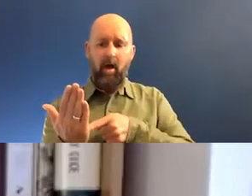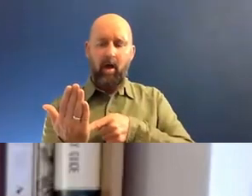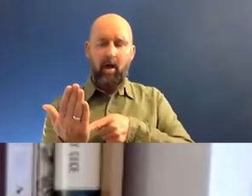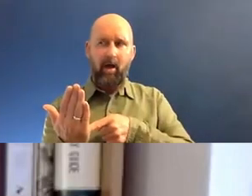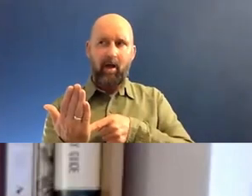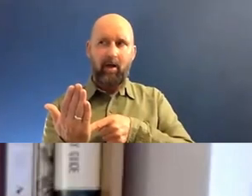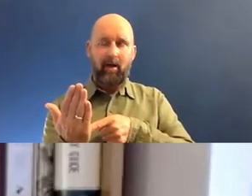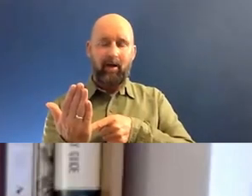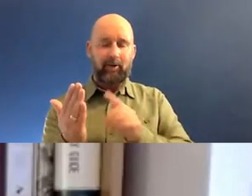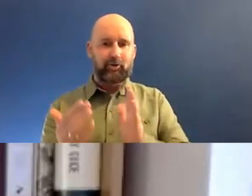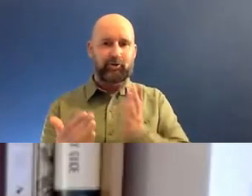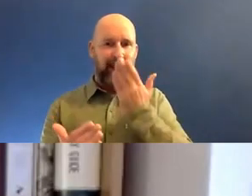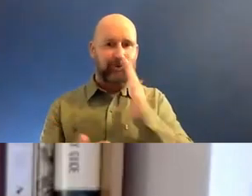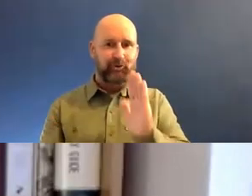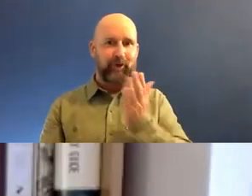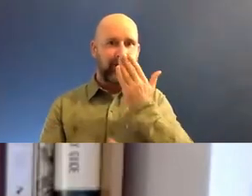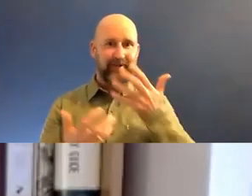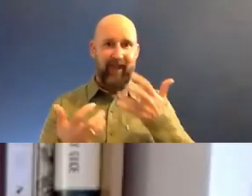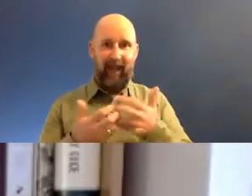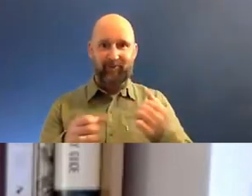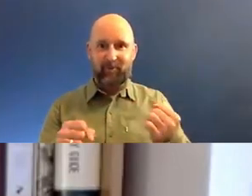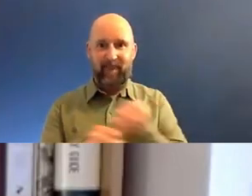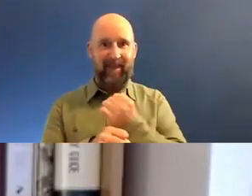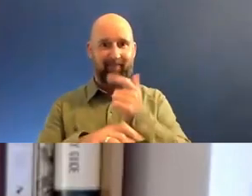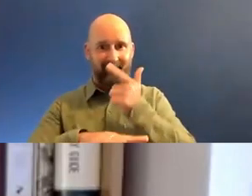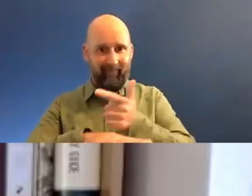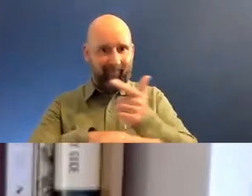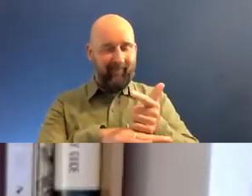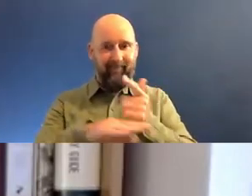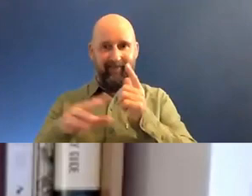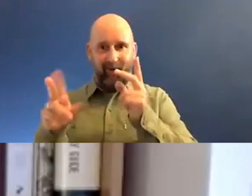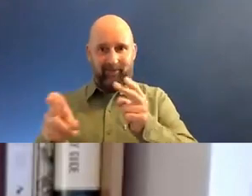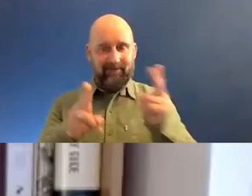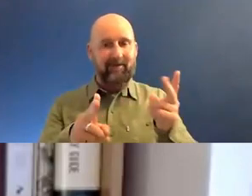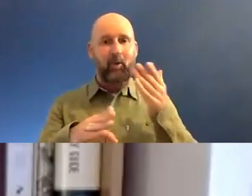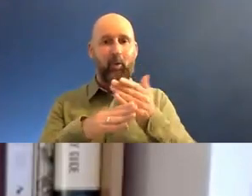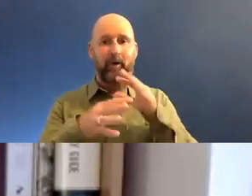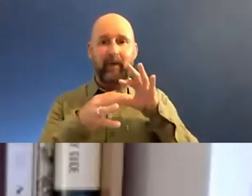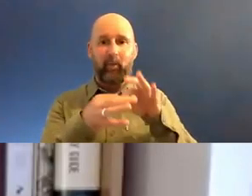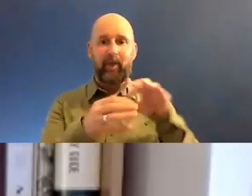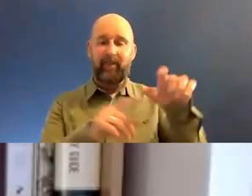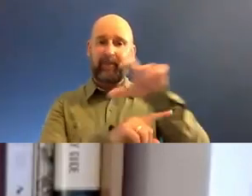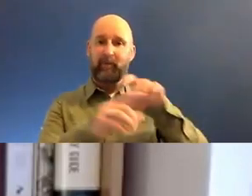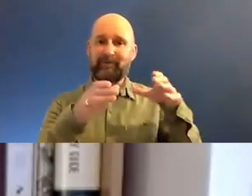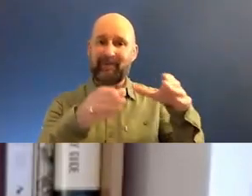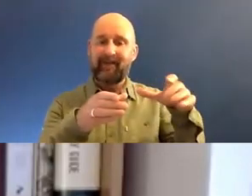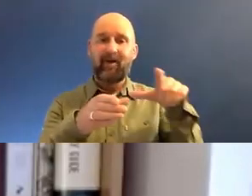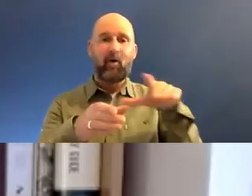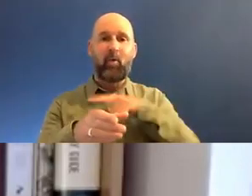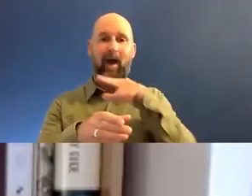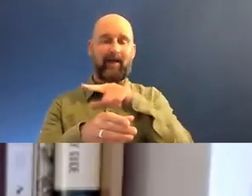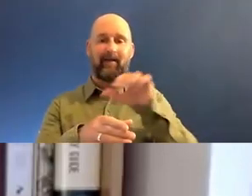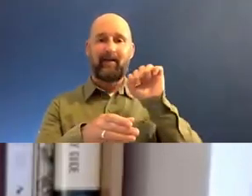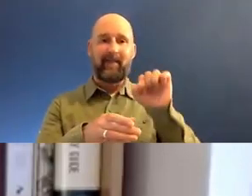the challenges of just simply making these pieces, working with that particular community, given the the oppression it